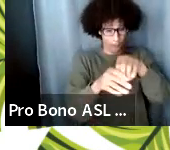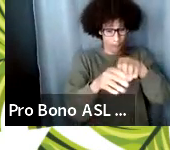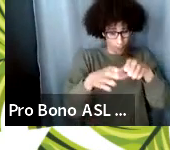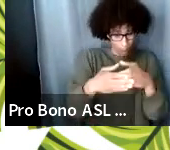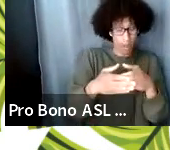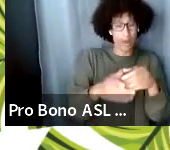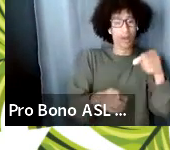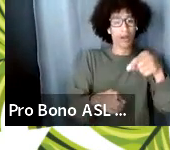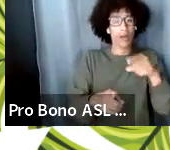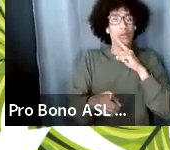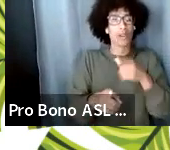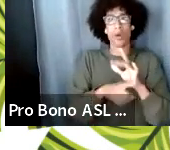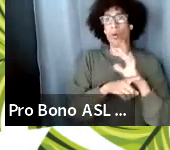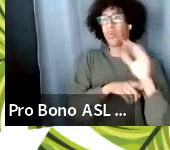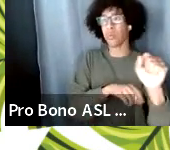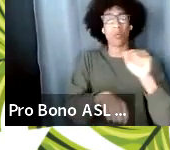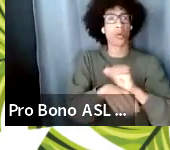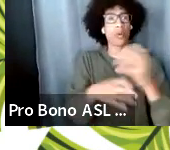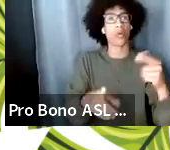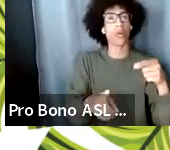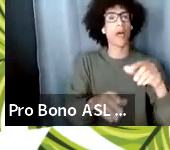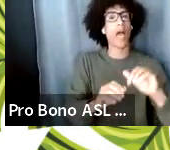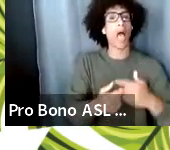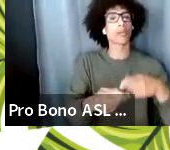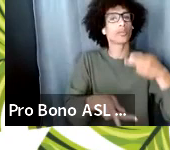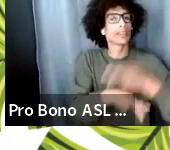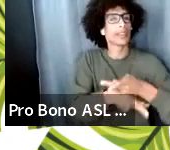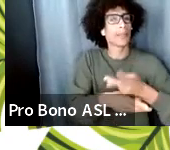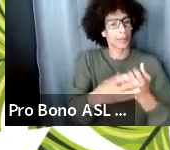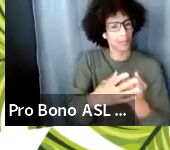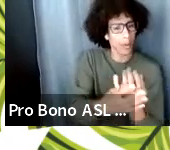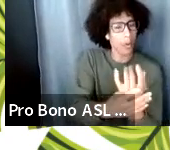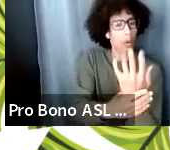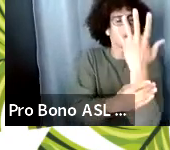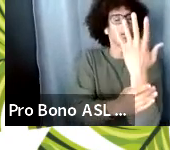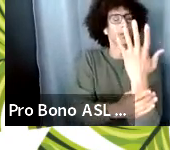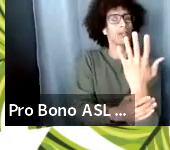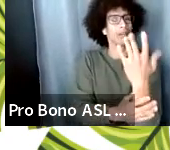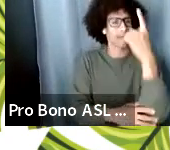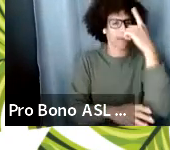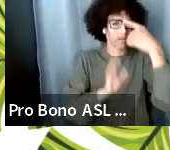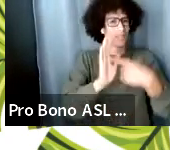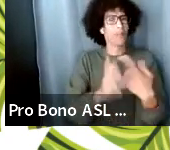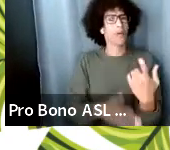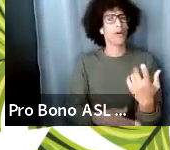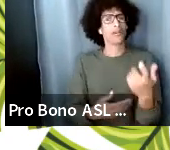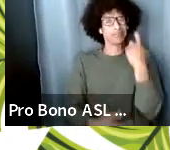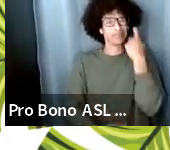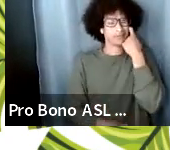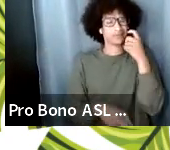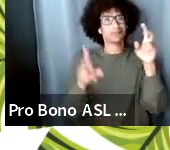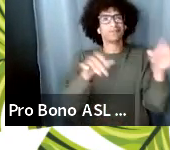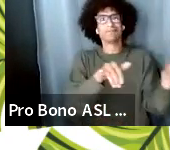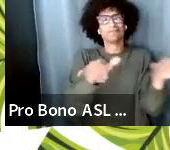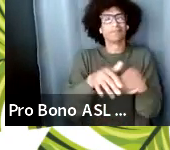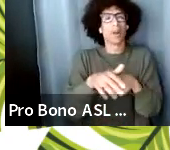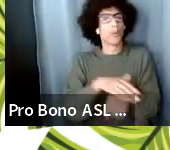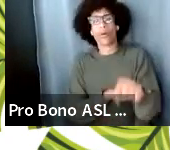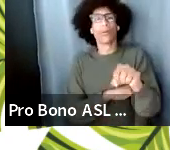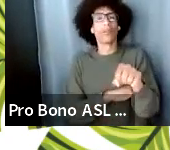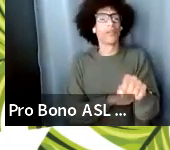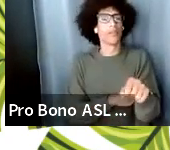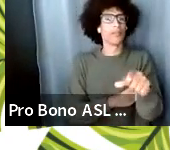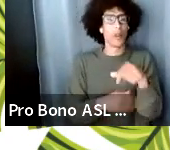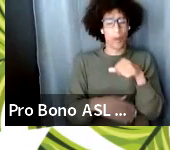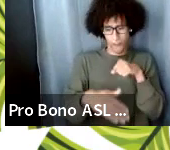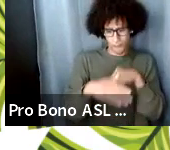keep that work growing you've had a baby do you just have a baby and like leave it at daycare no you continue to nurture